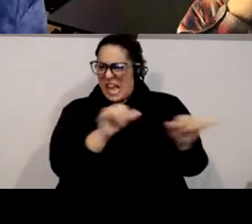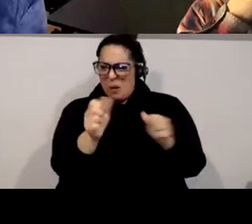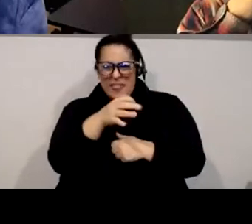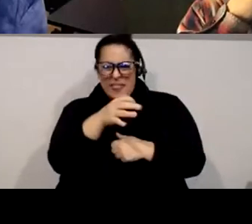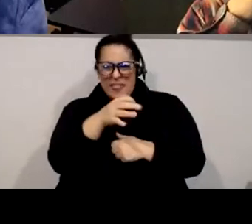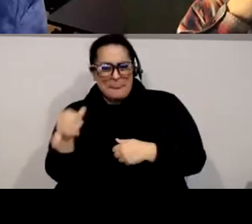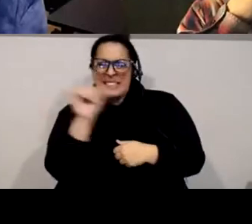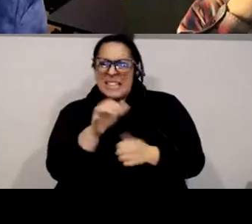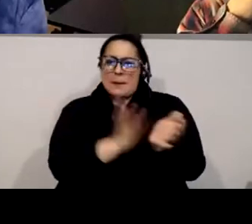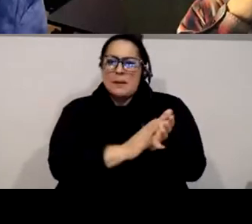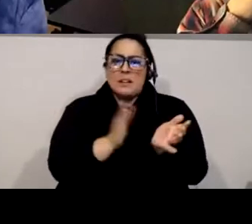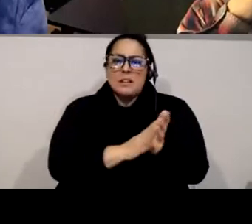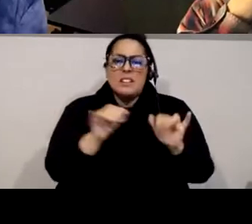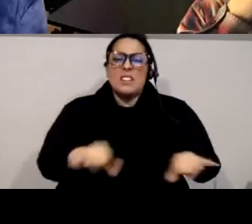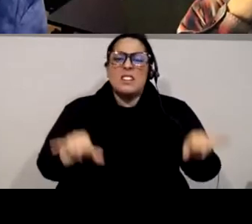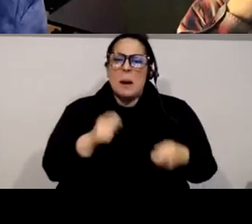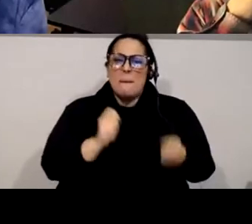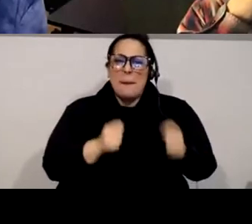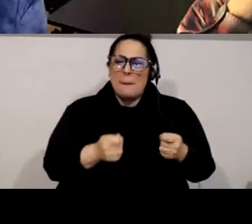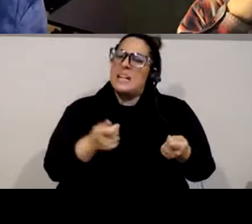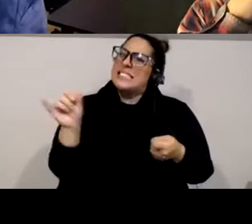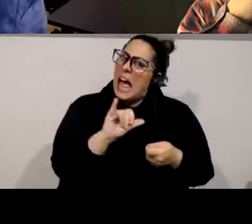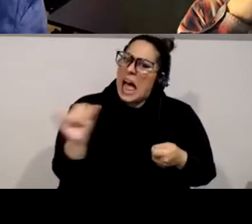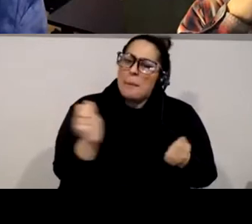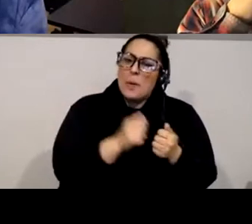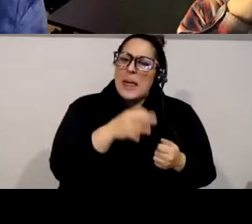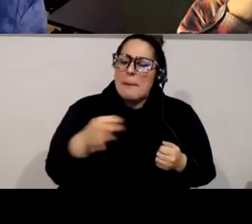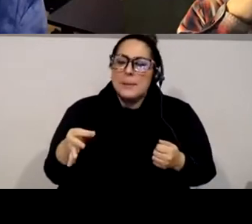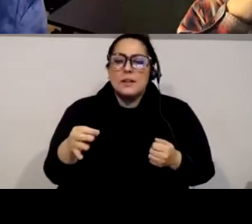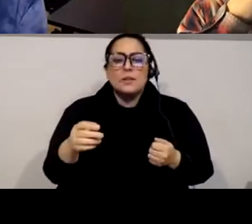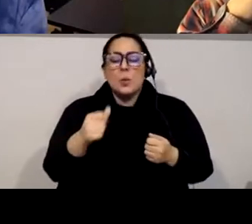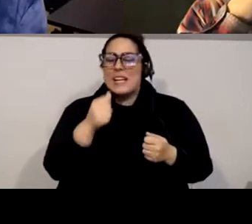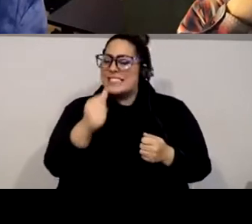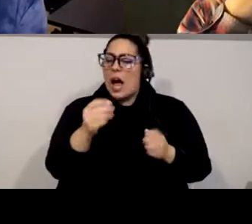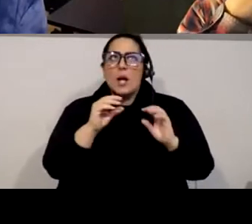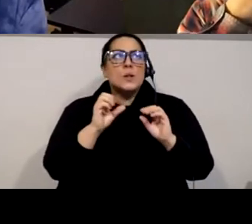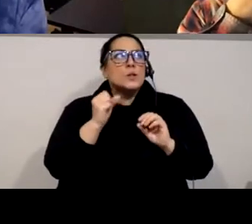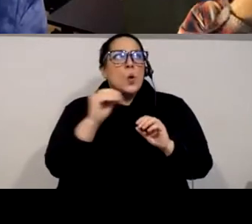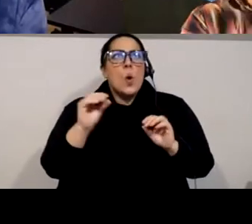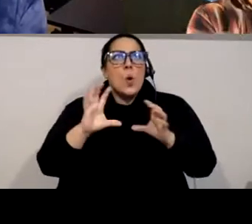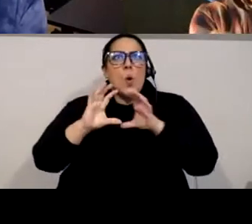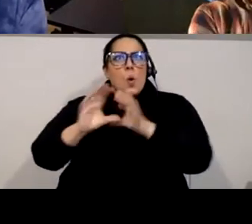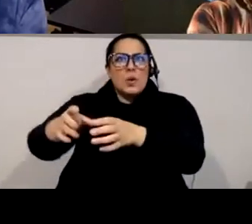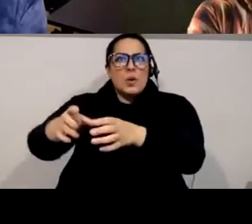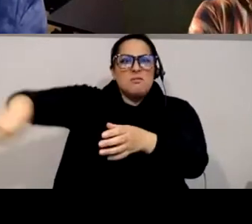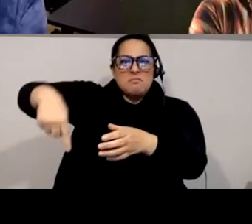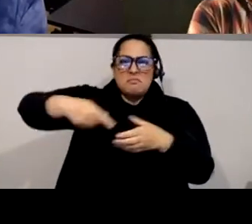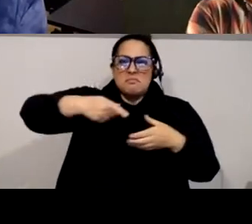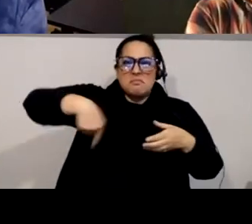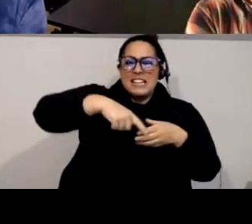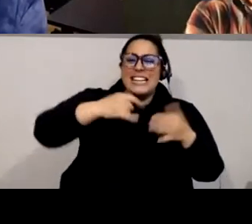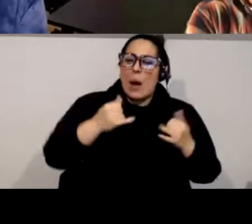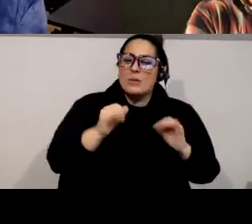it's not it's not as um as uh polar or um as binary is what i'm saying and i think